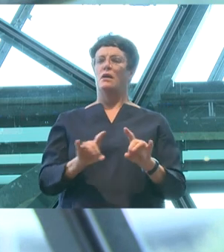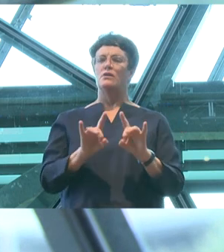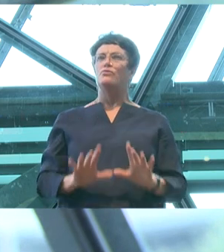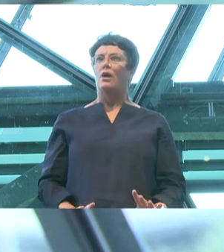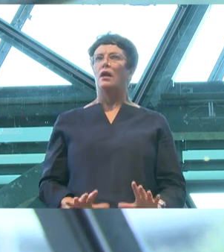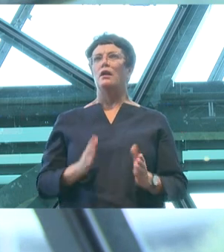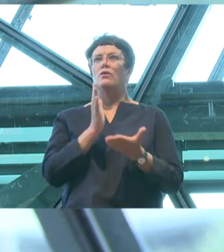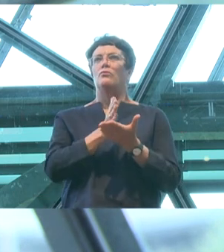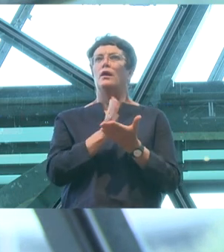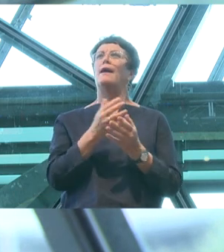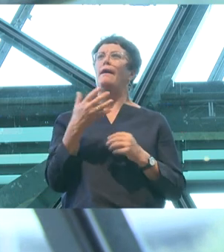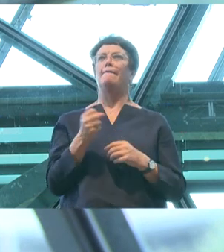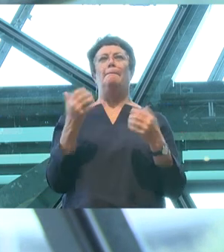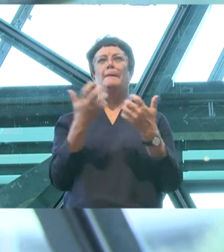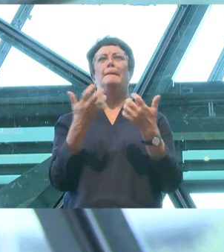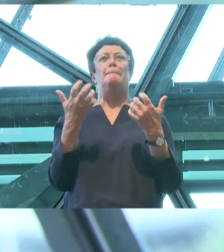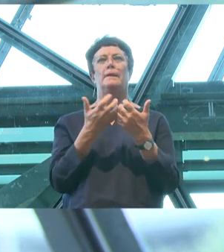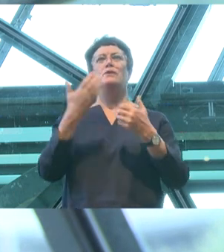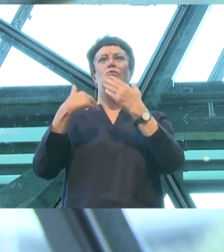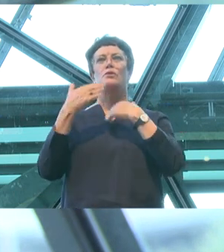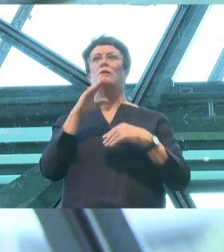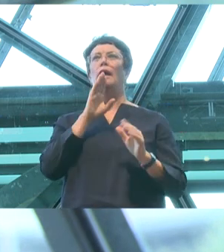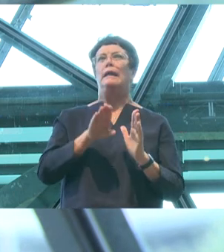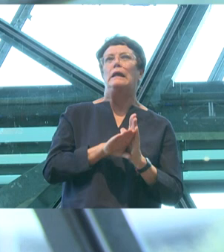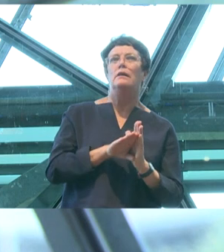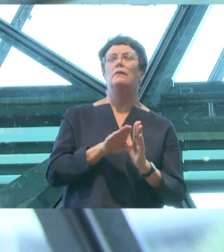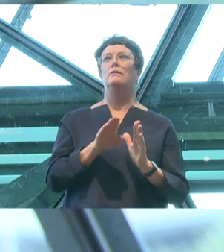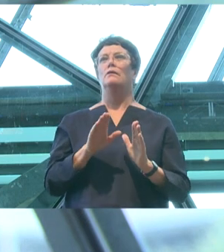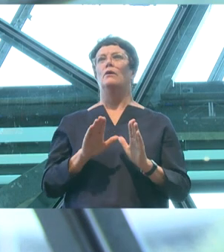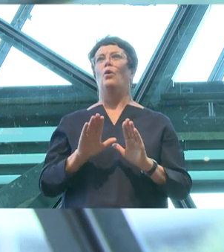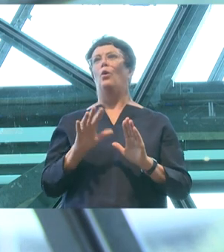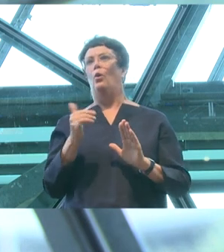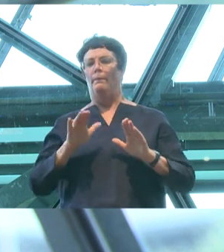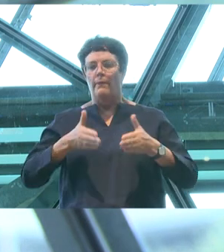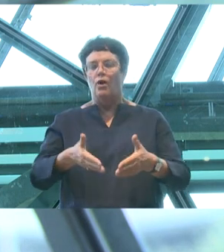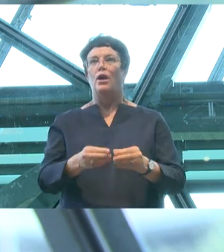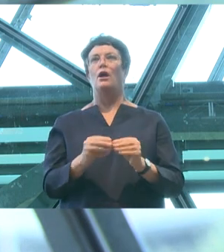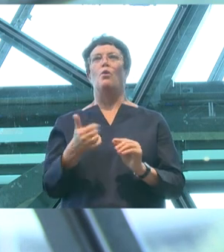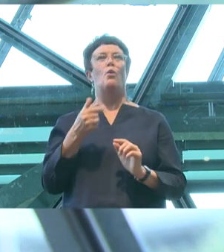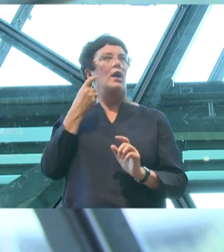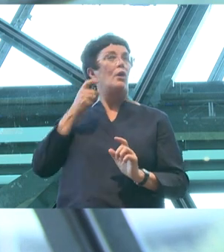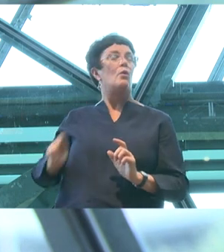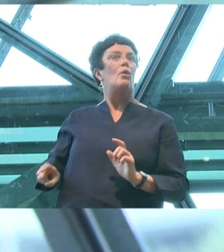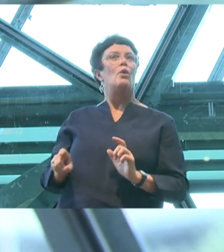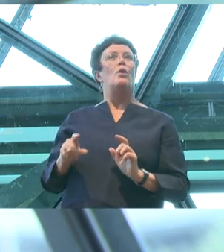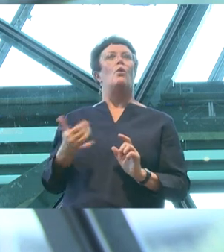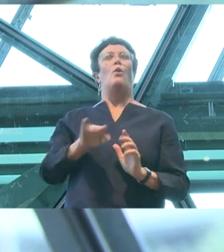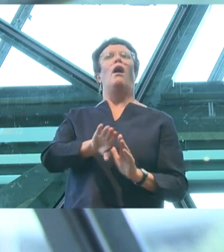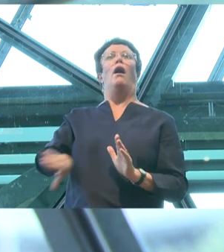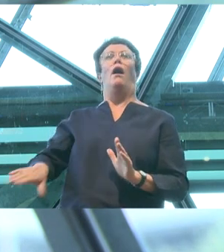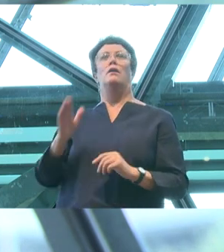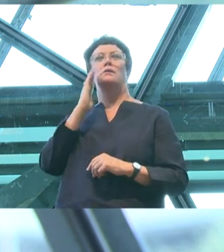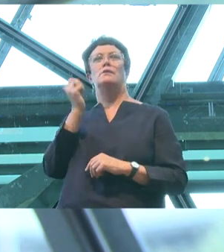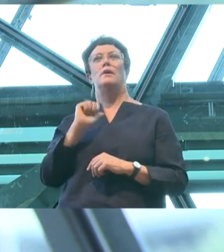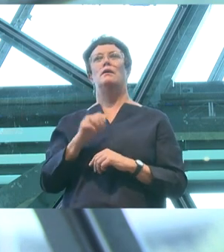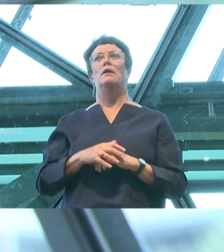where so many of our stories and our histories are hidden or buried or dismissed or marginalised. This is